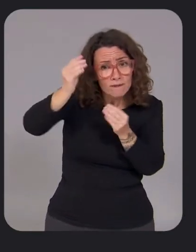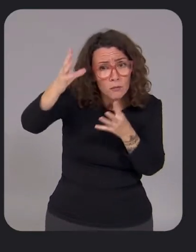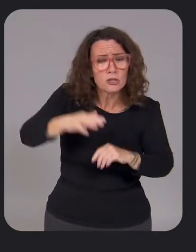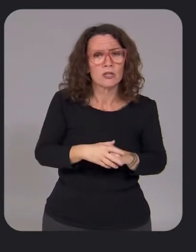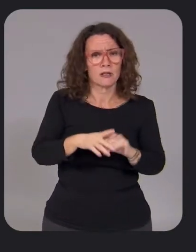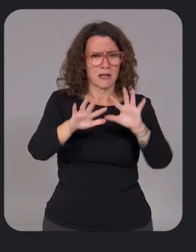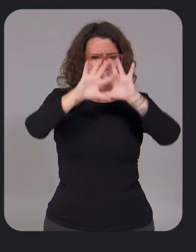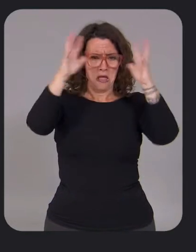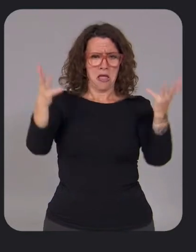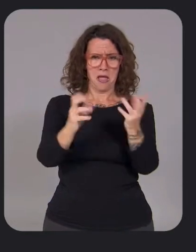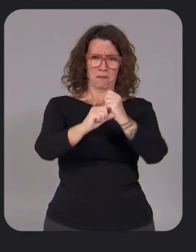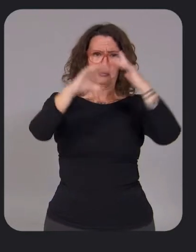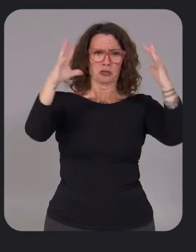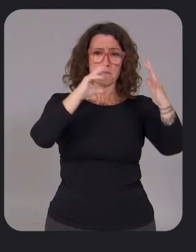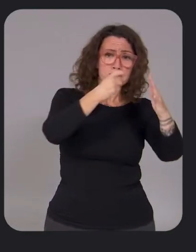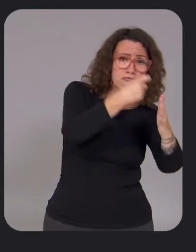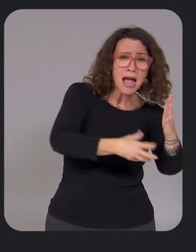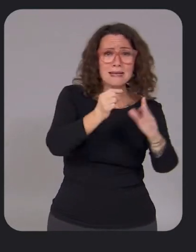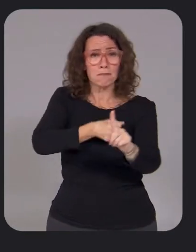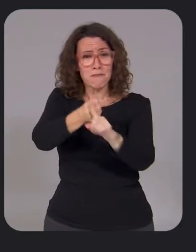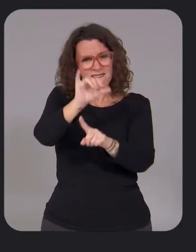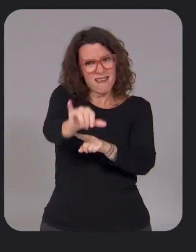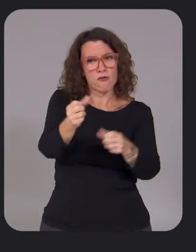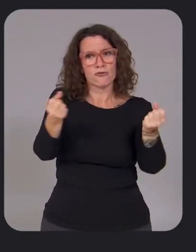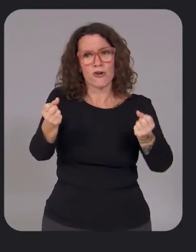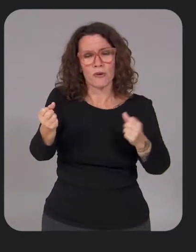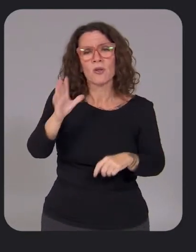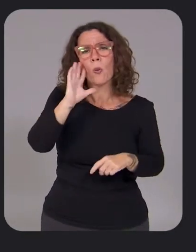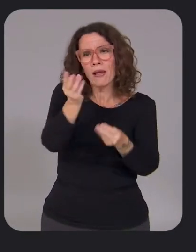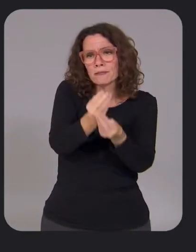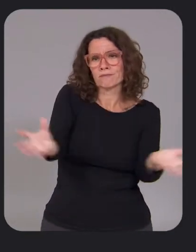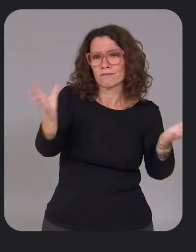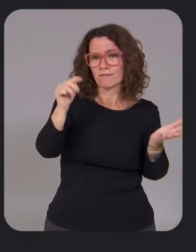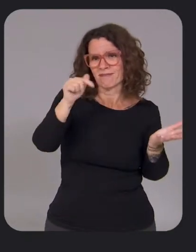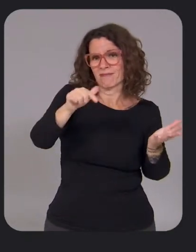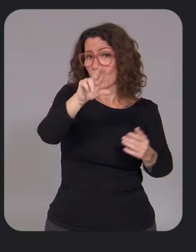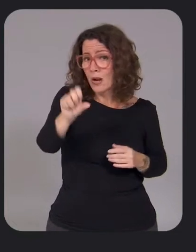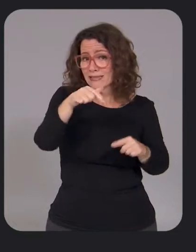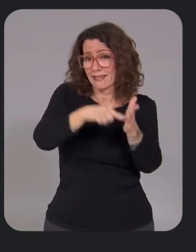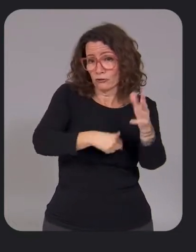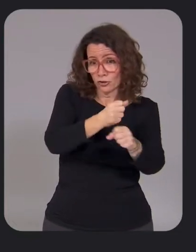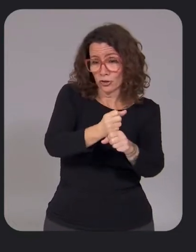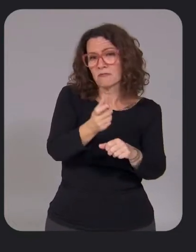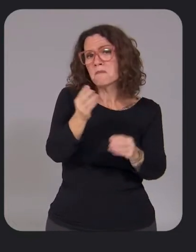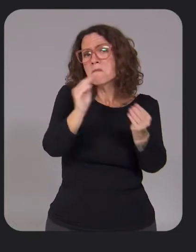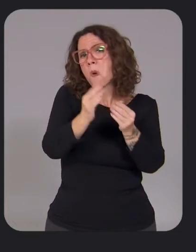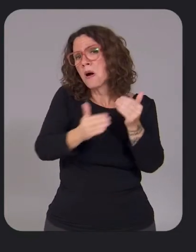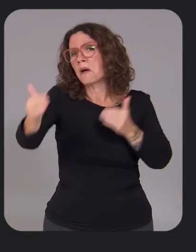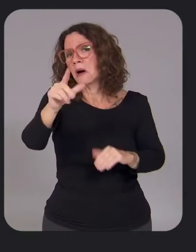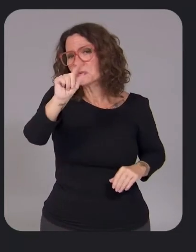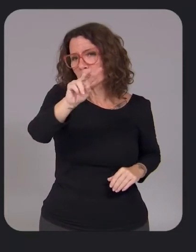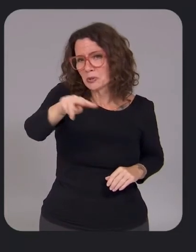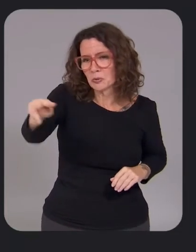We'll start rolling out these features in the US this year with more to come in 2022. Of course the most sustainable transportation options